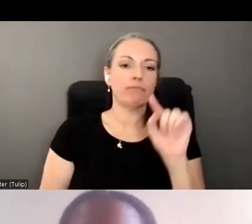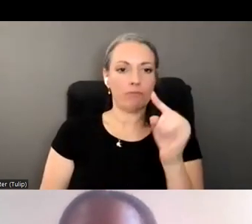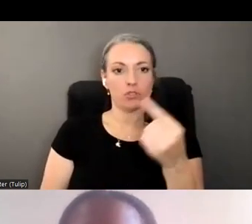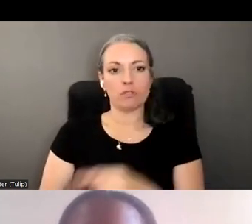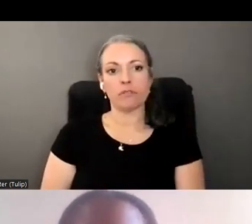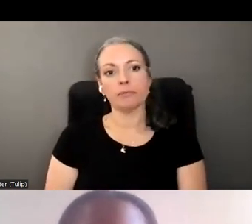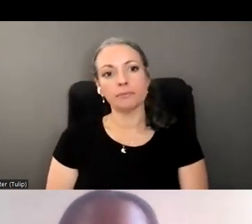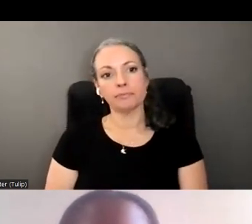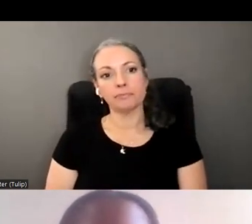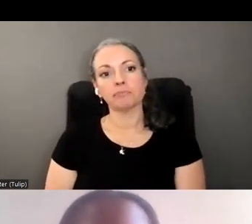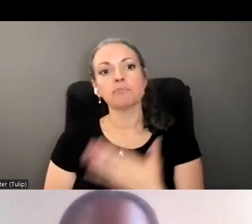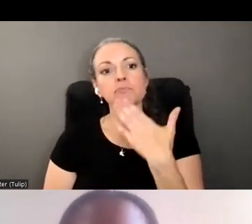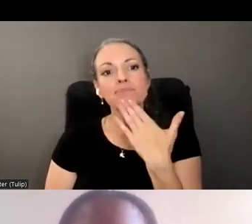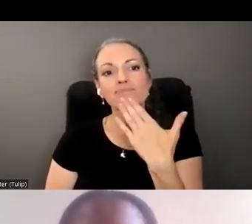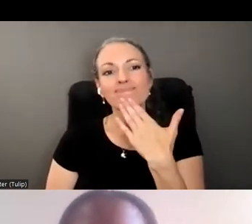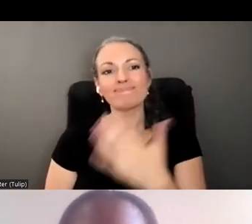Thank you, Berta.